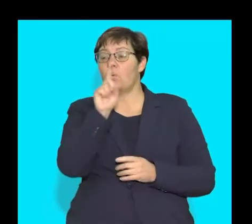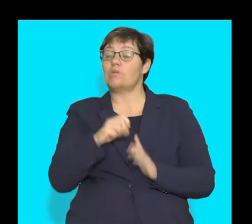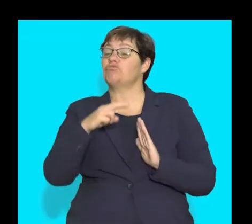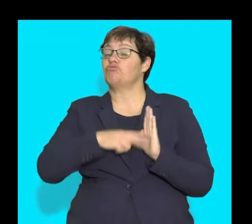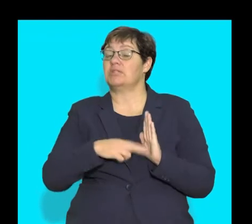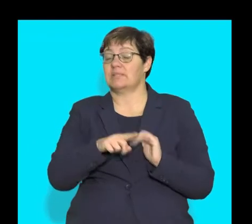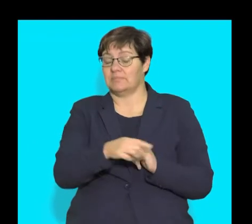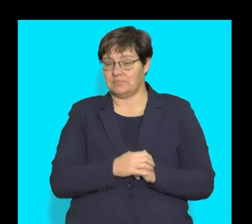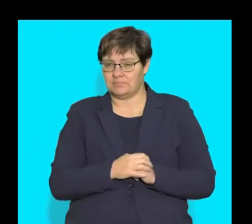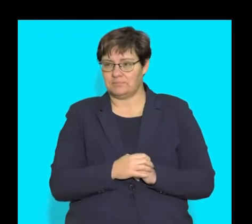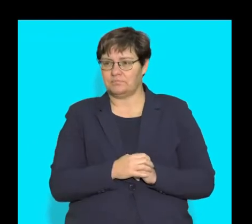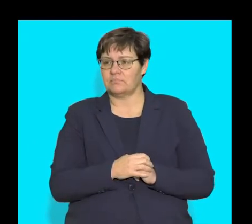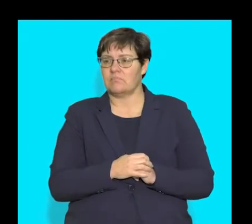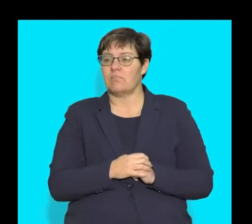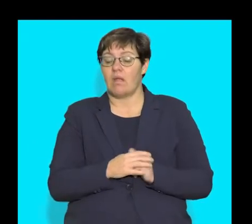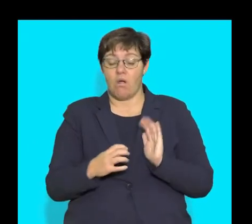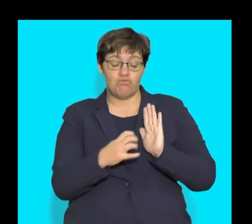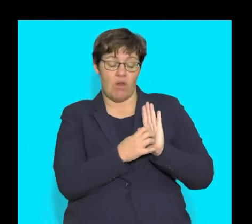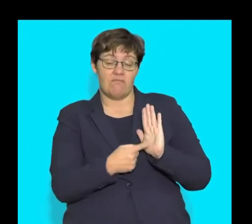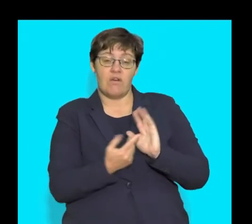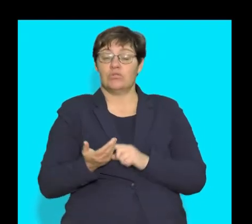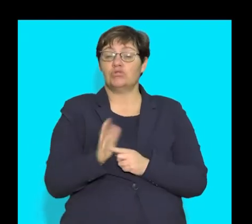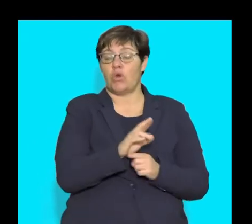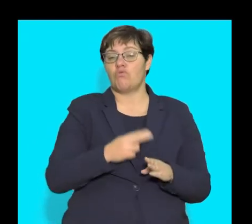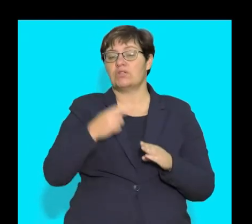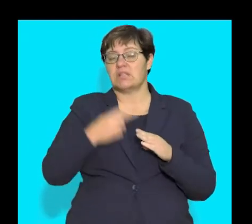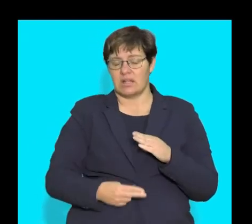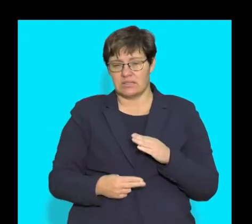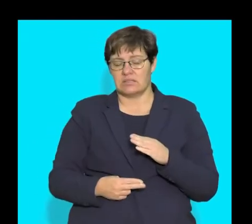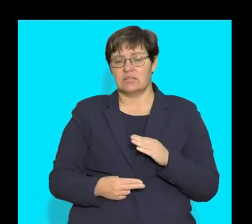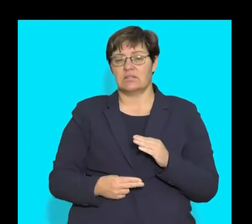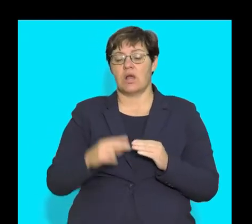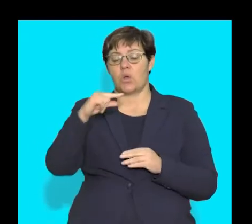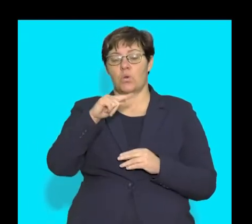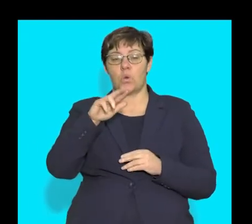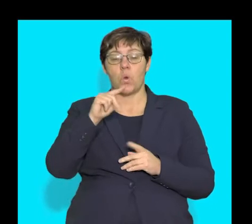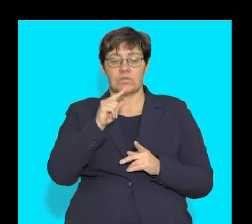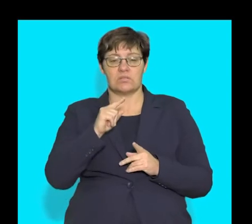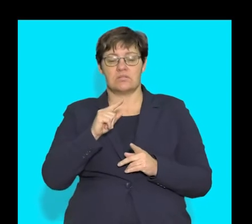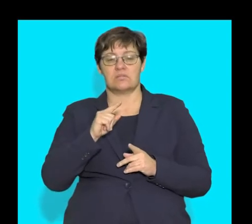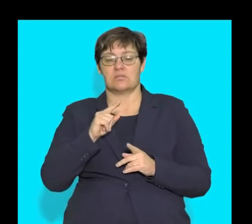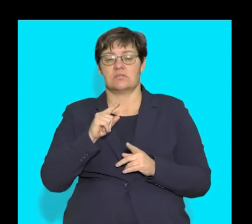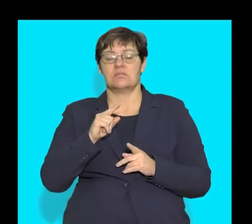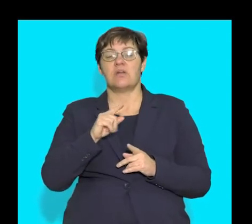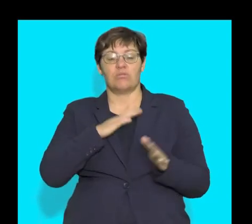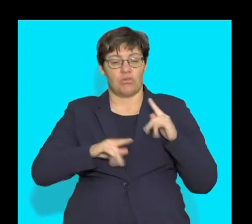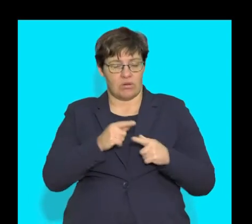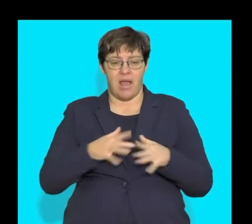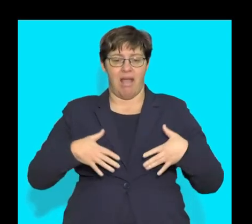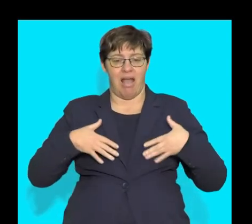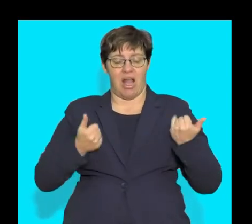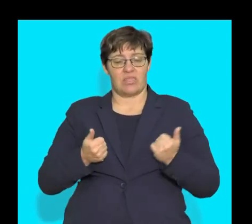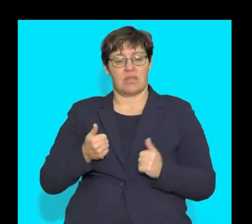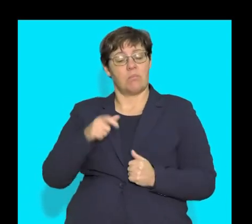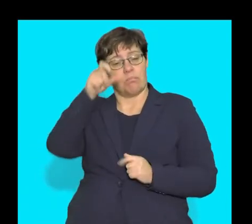So the question reads, the graph below shows the results of a glucose tolerance test on a